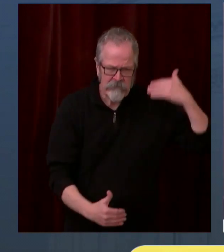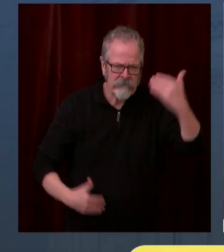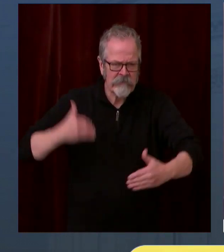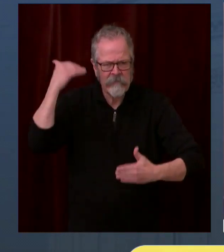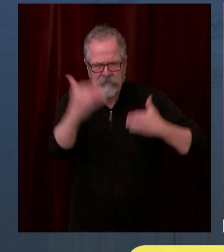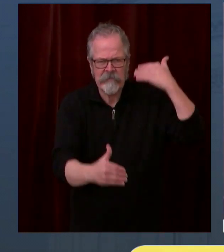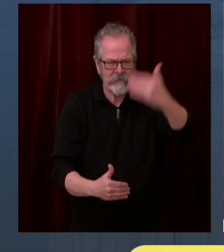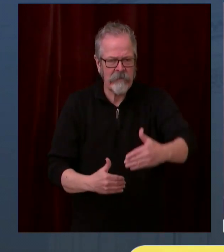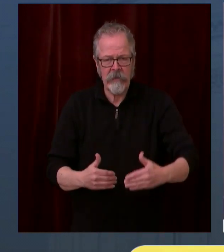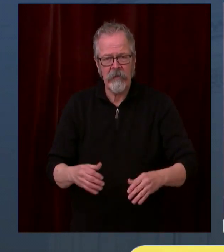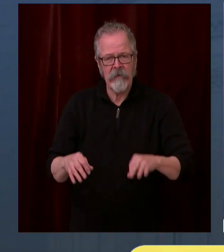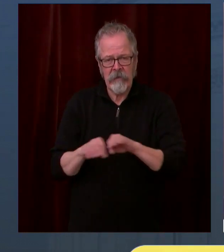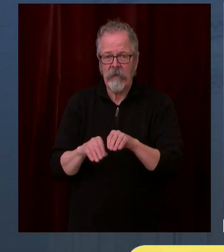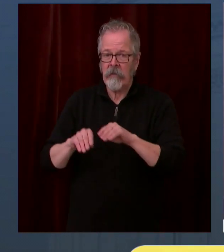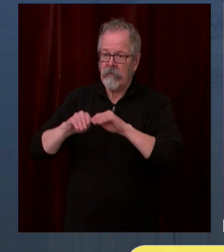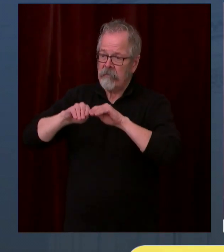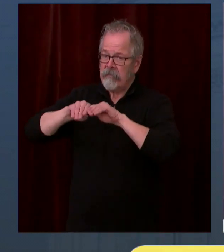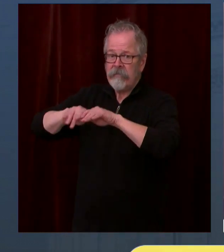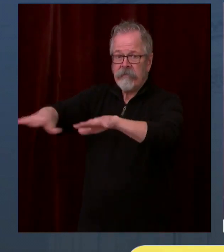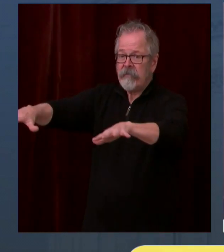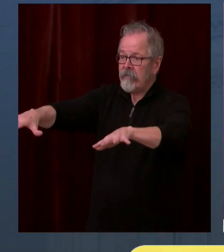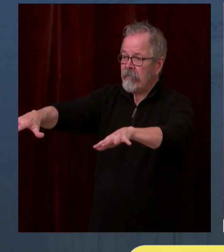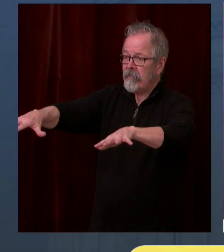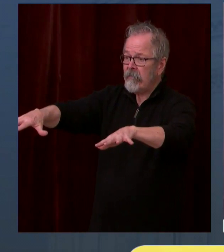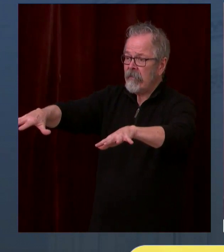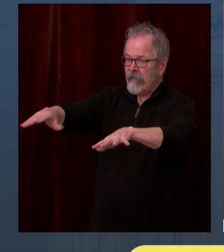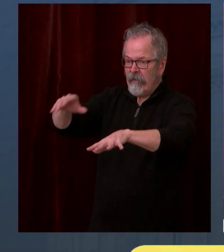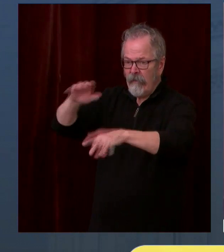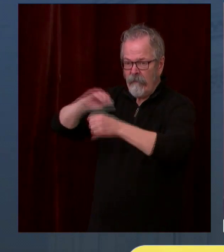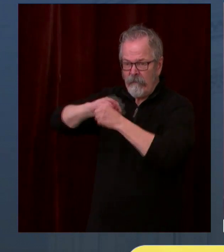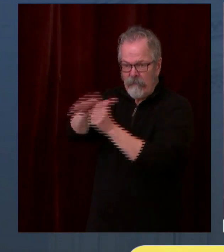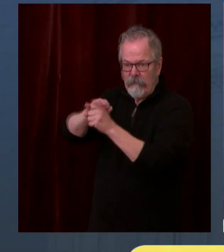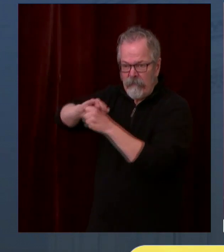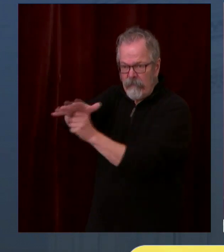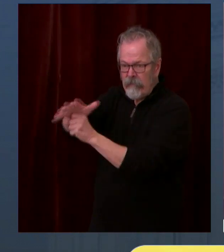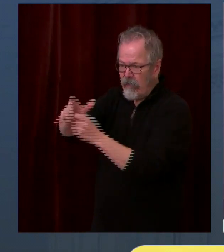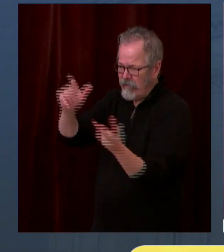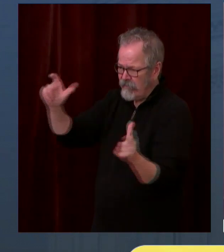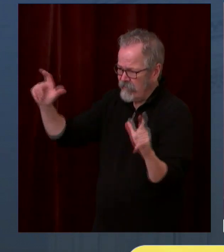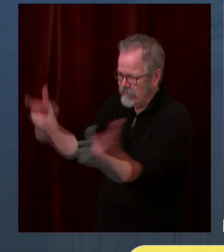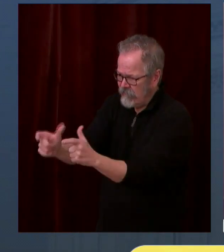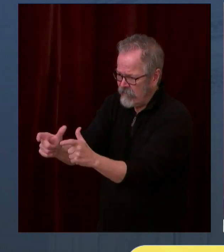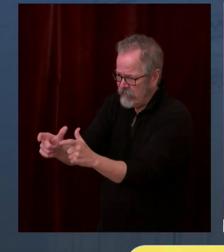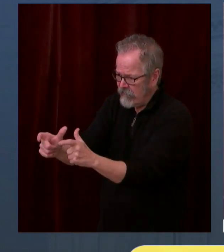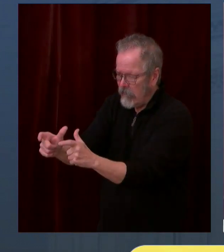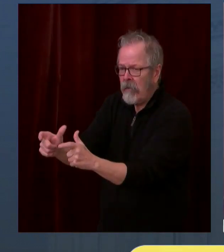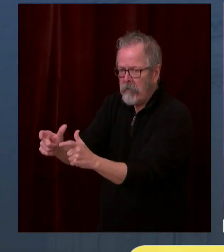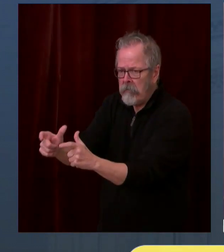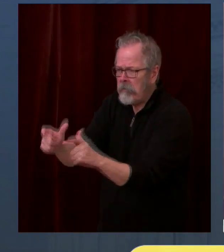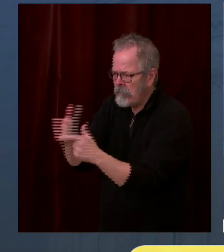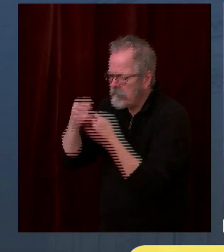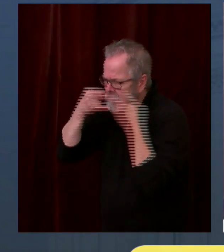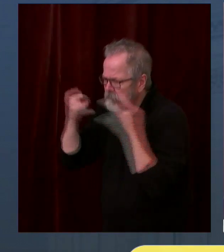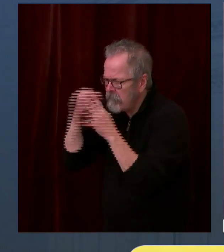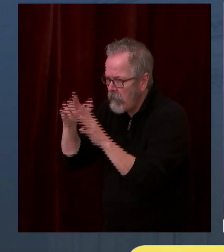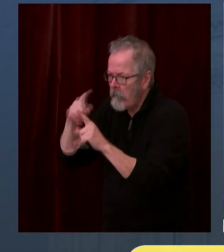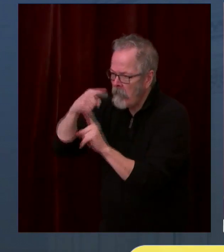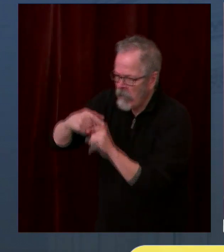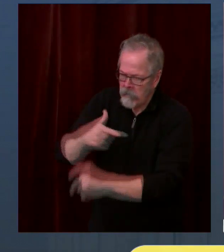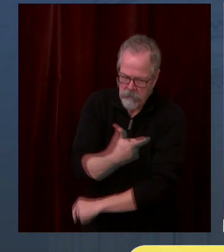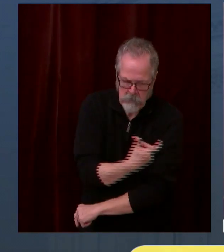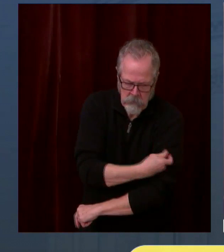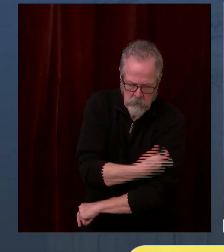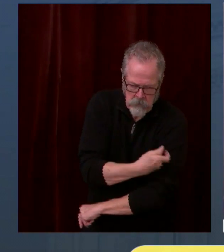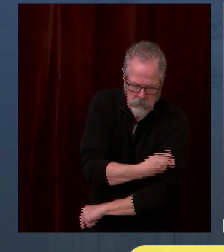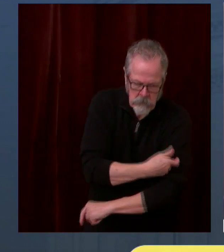let me say just a couple of other things, which is related to equity. As the governor mentioned, we're also assuring